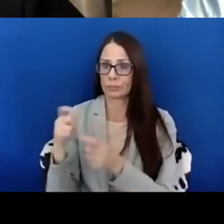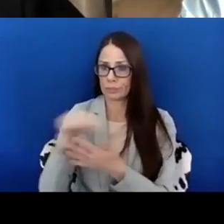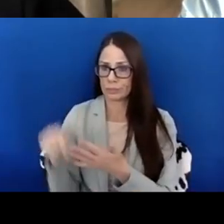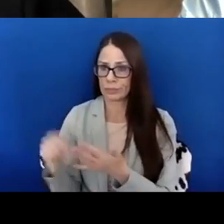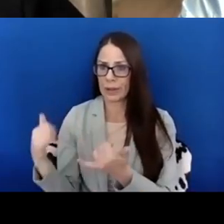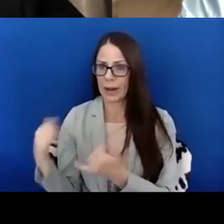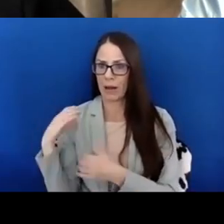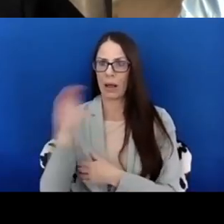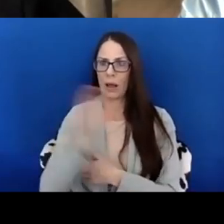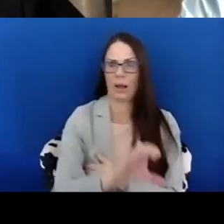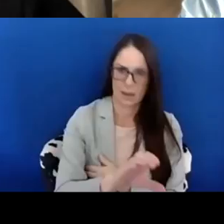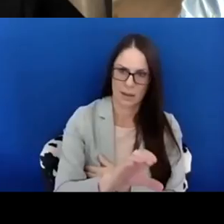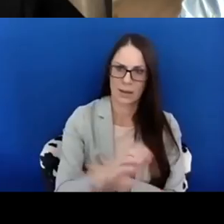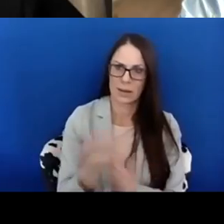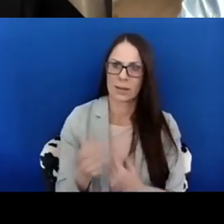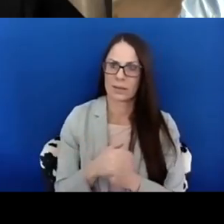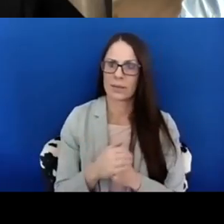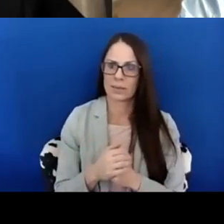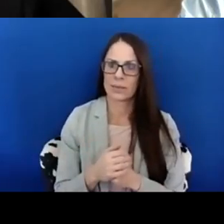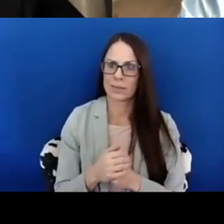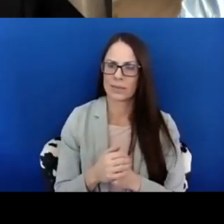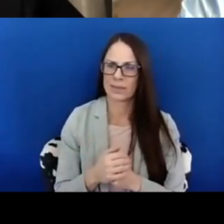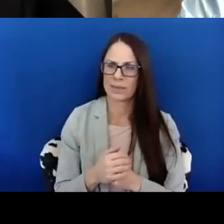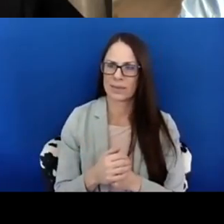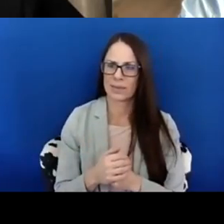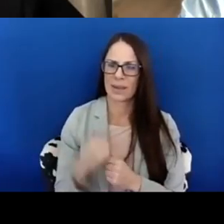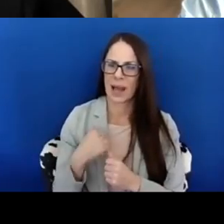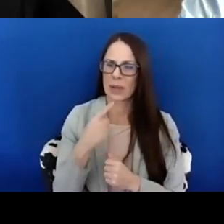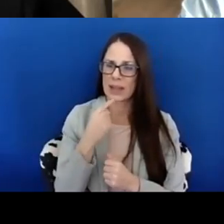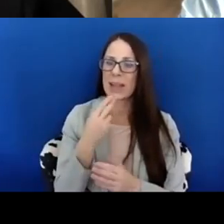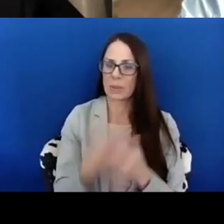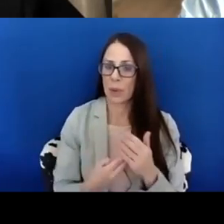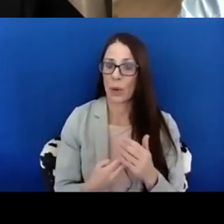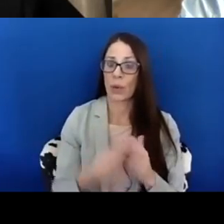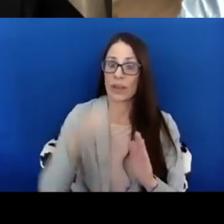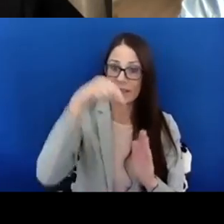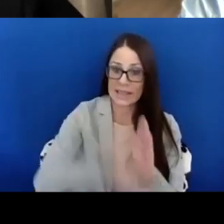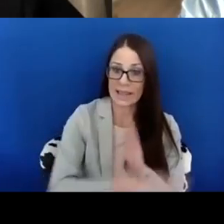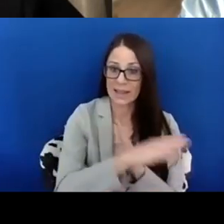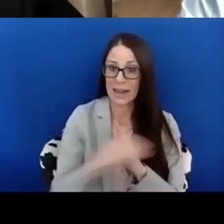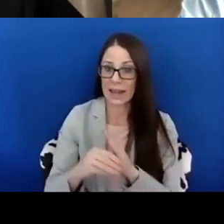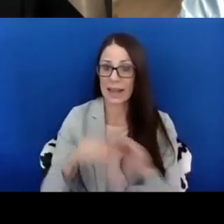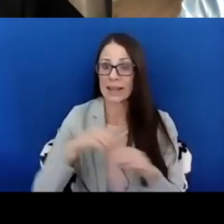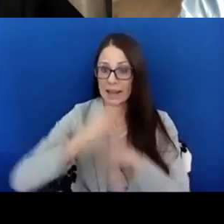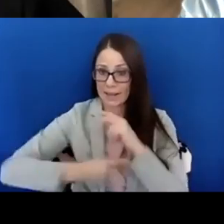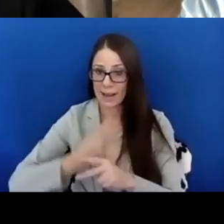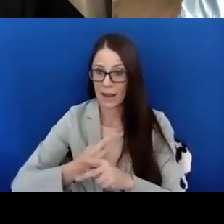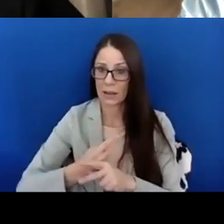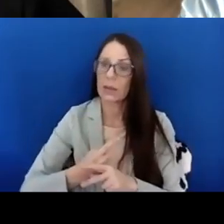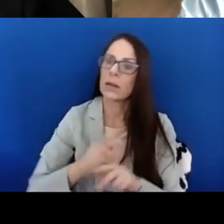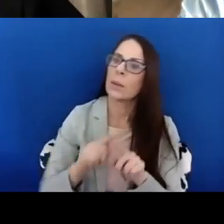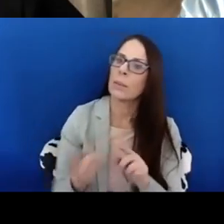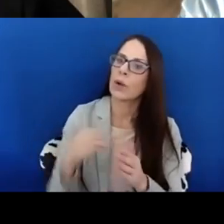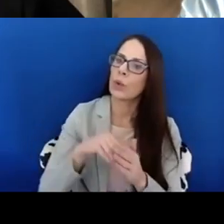And so I would say it's both in kind and in intensity. Okay, so it's both the redistribution and an